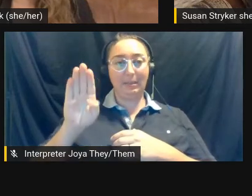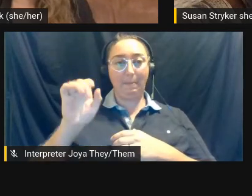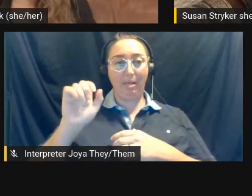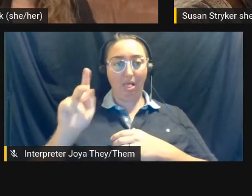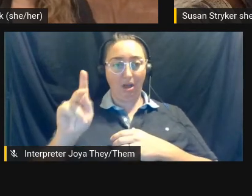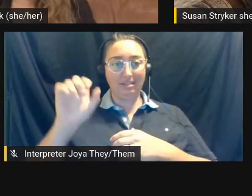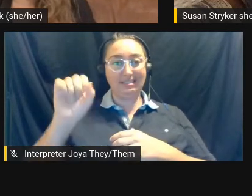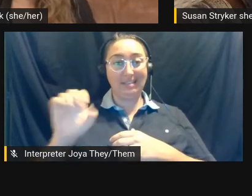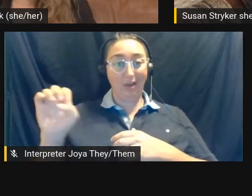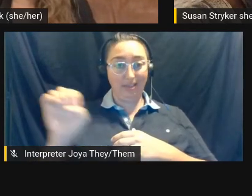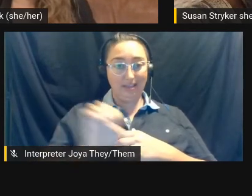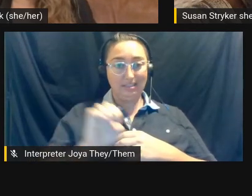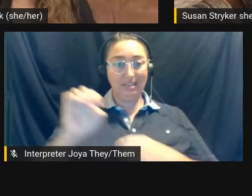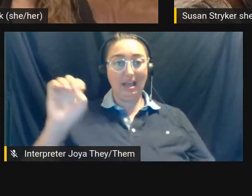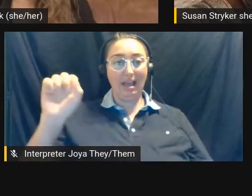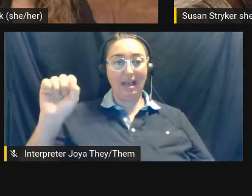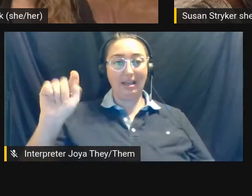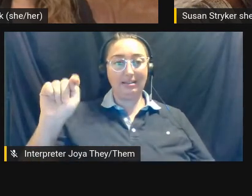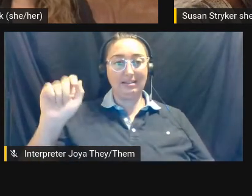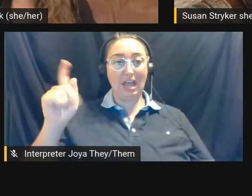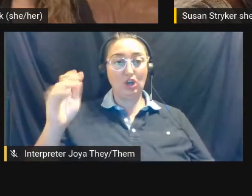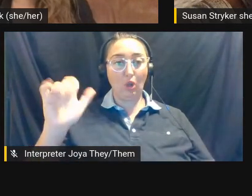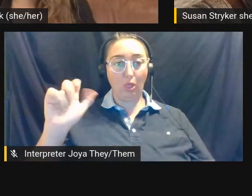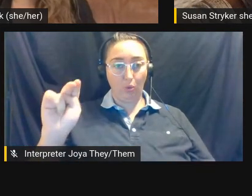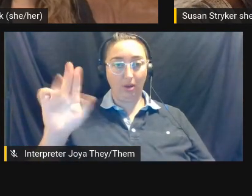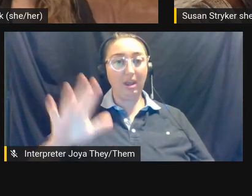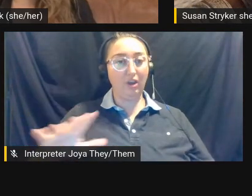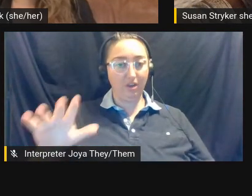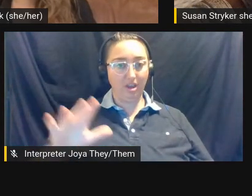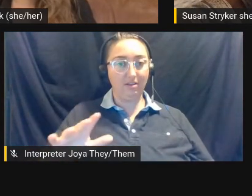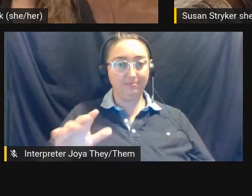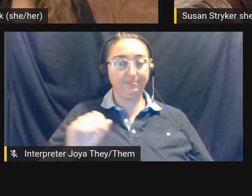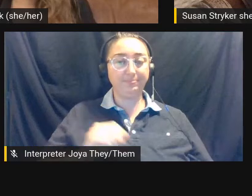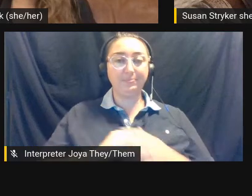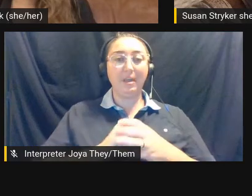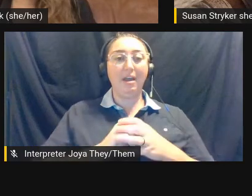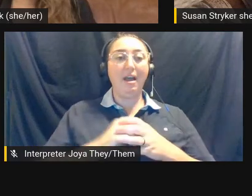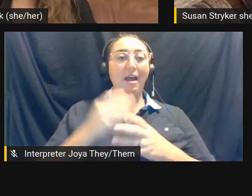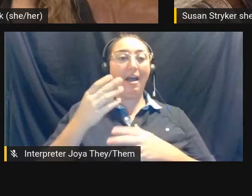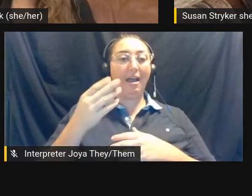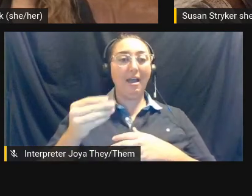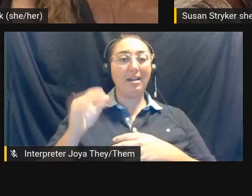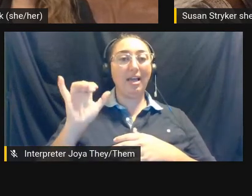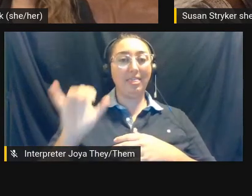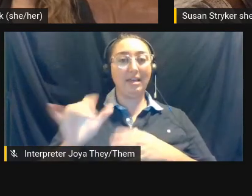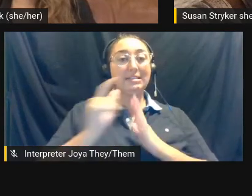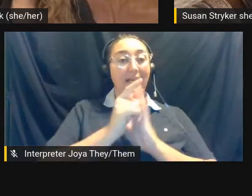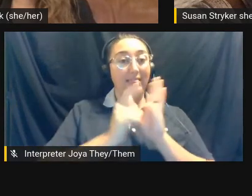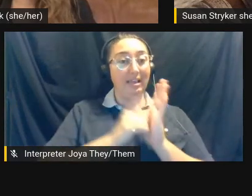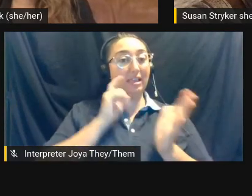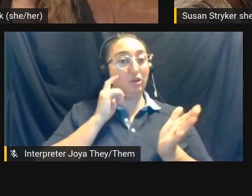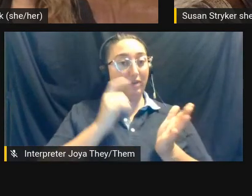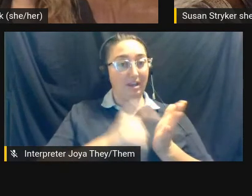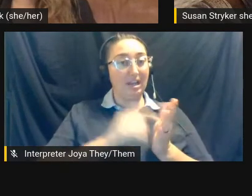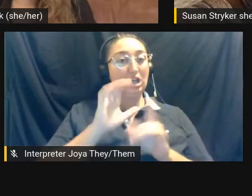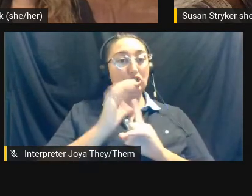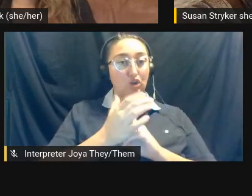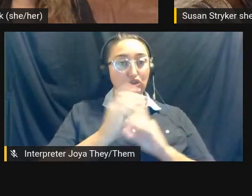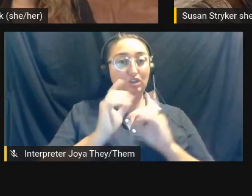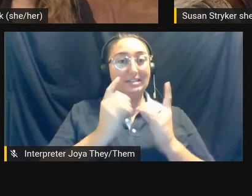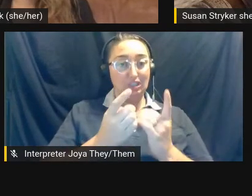Southeastern Tenderloin. And it is a legally recognized cultural district